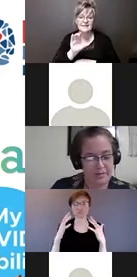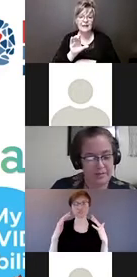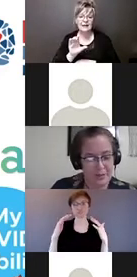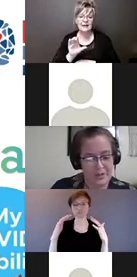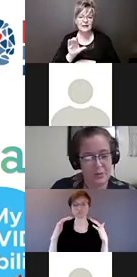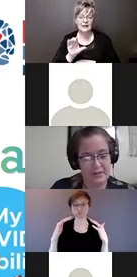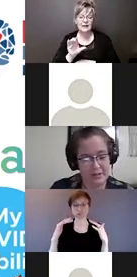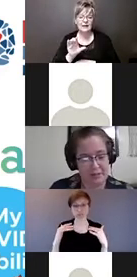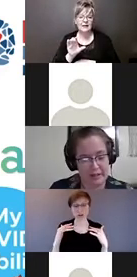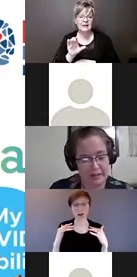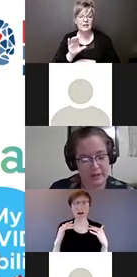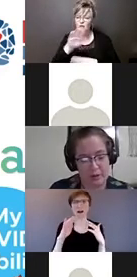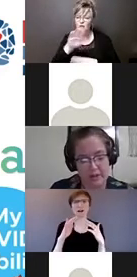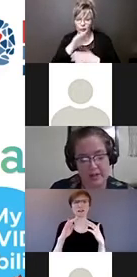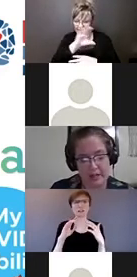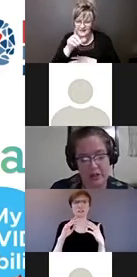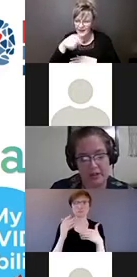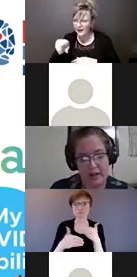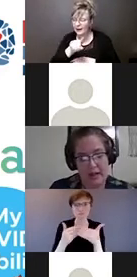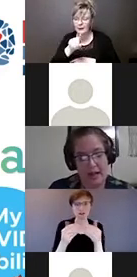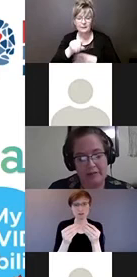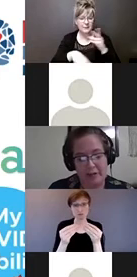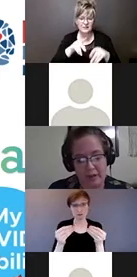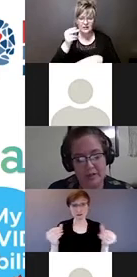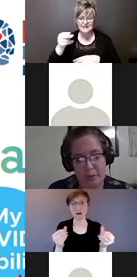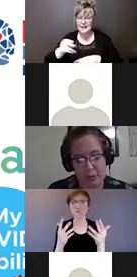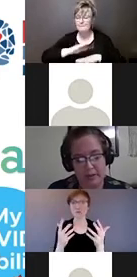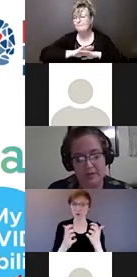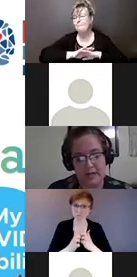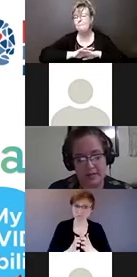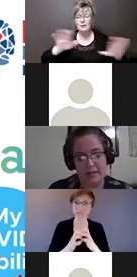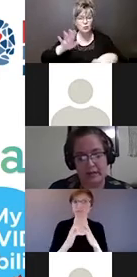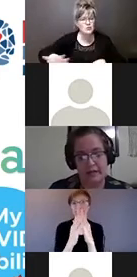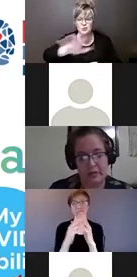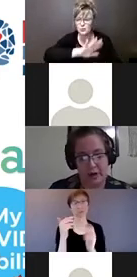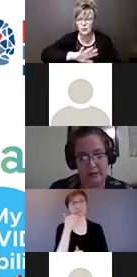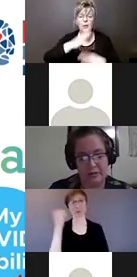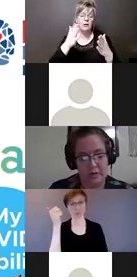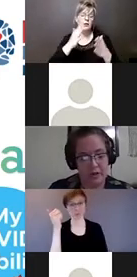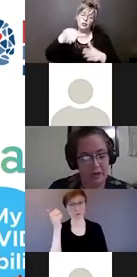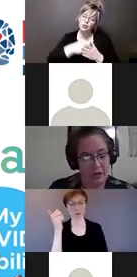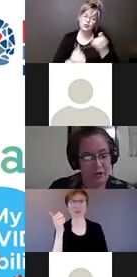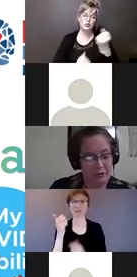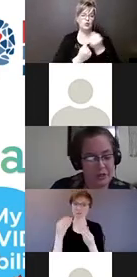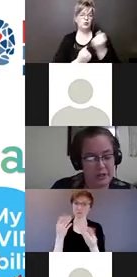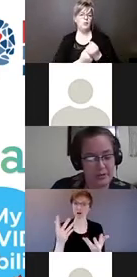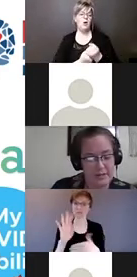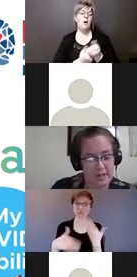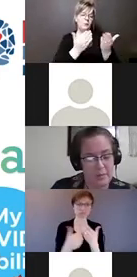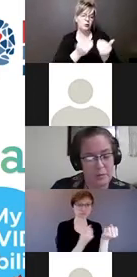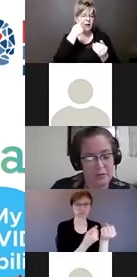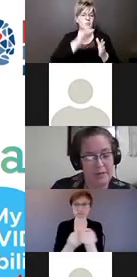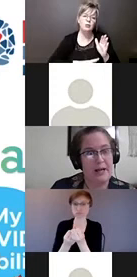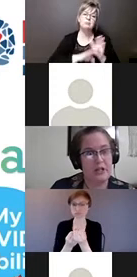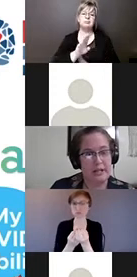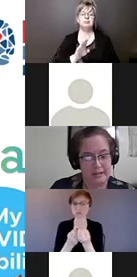persons with disabilities across the nation have all the supports necessary to thrive. For children, this